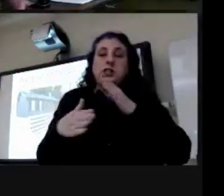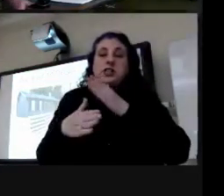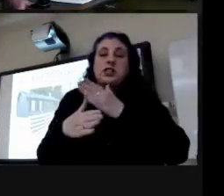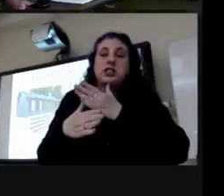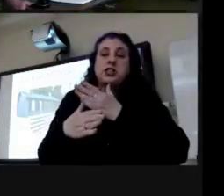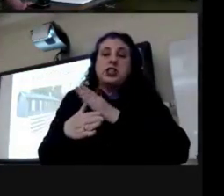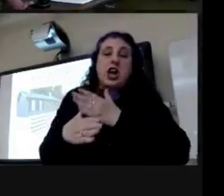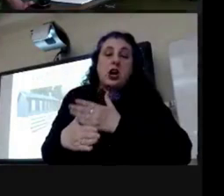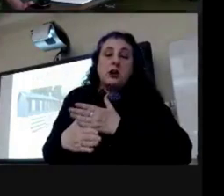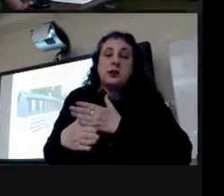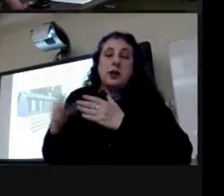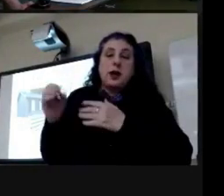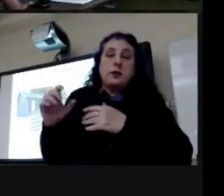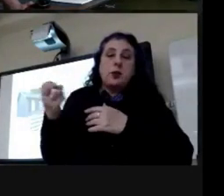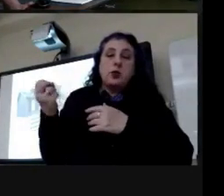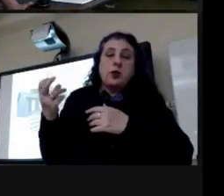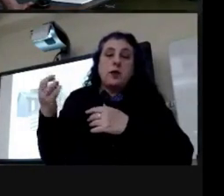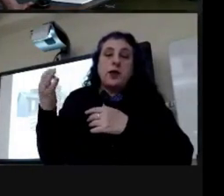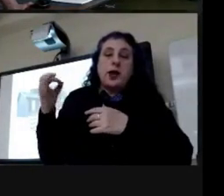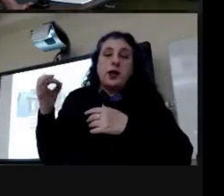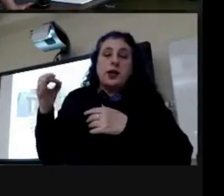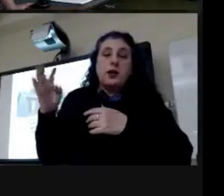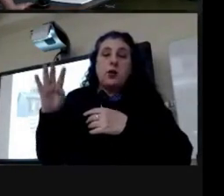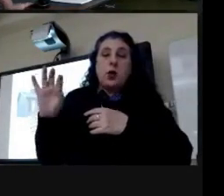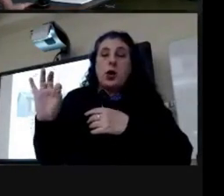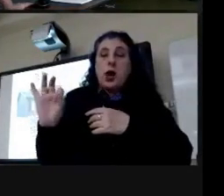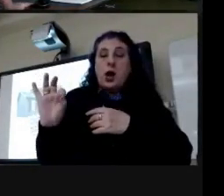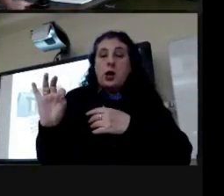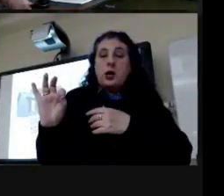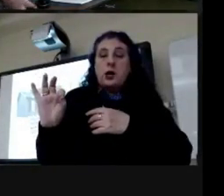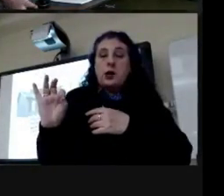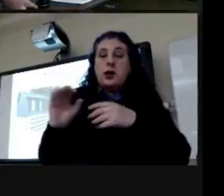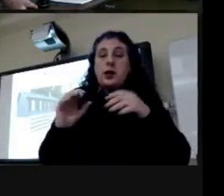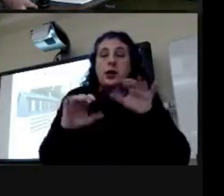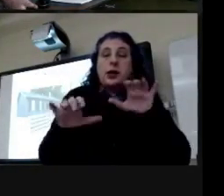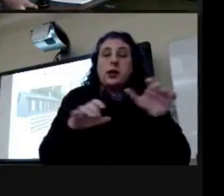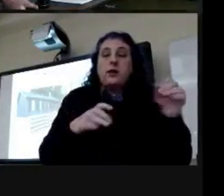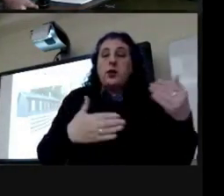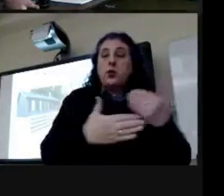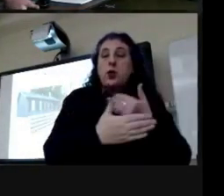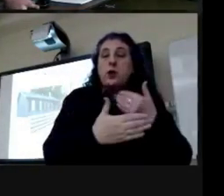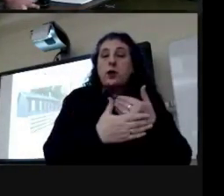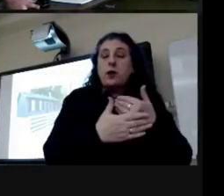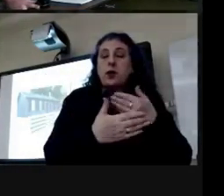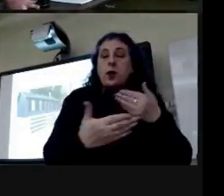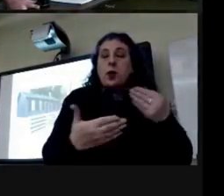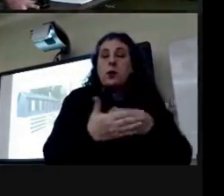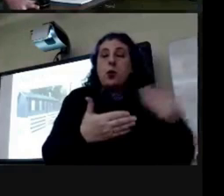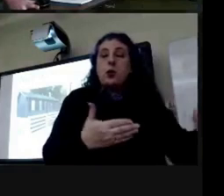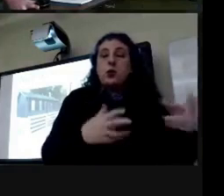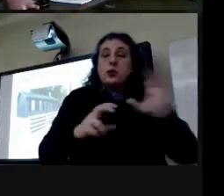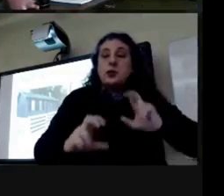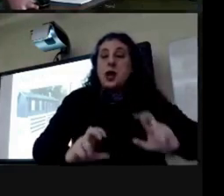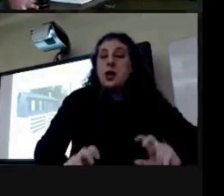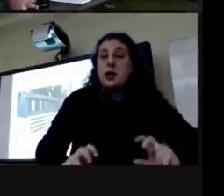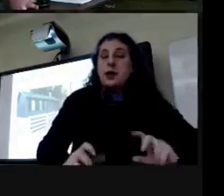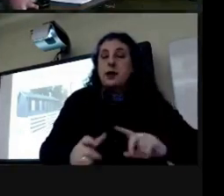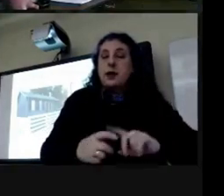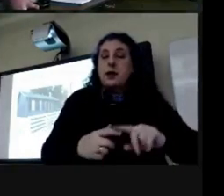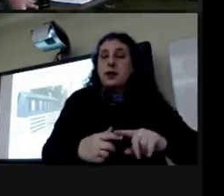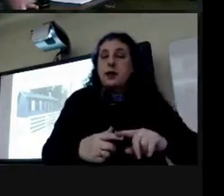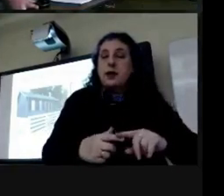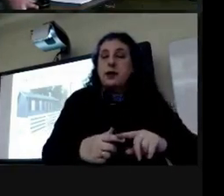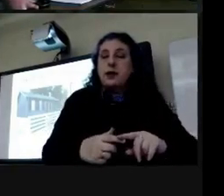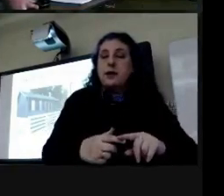april 12th 1849 and he did a few renovations and he bought some new stock and then